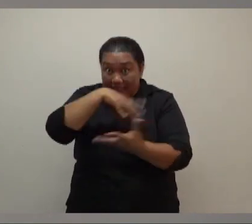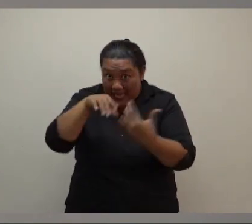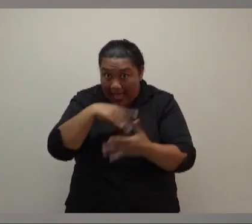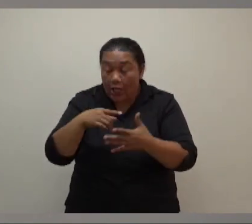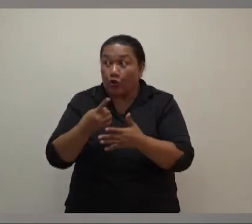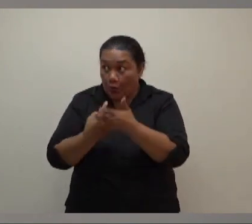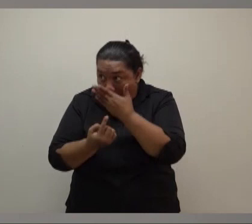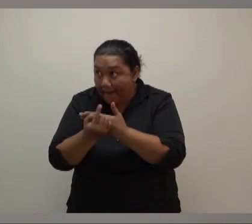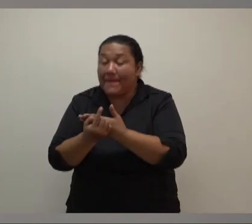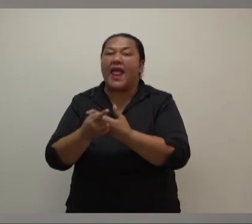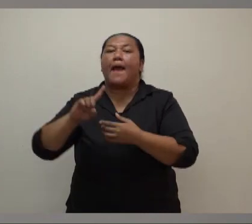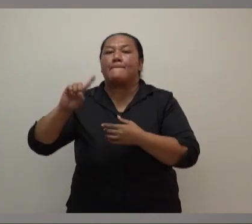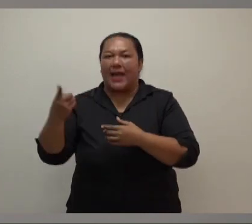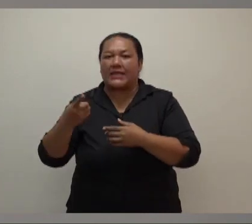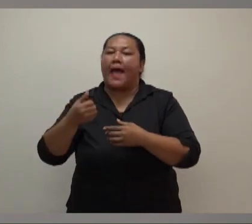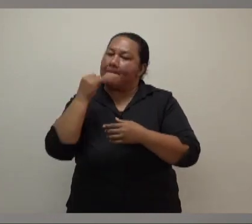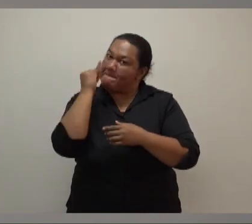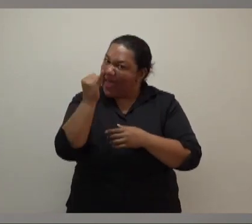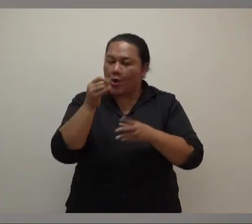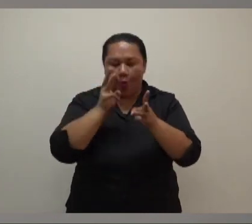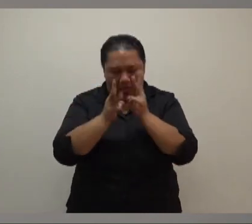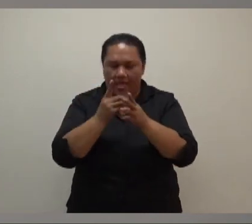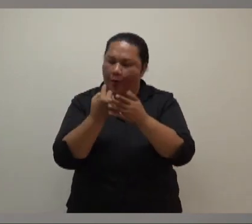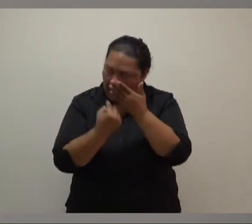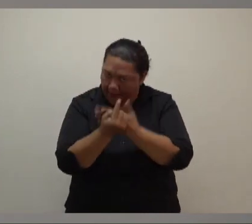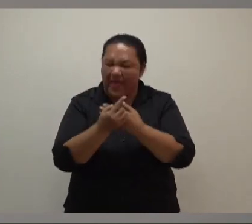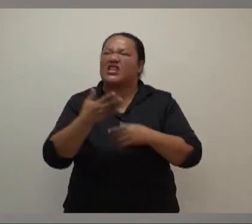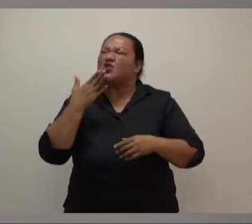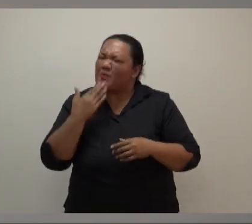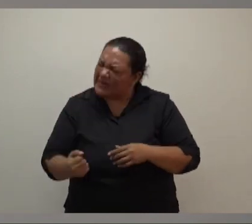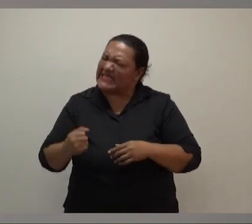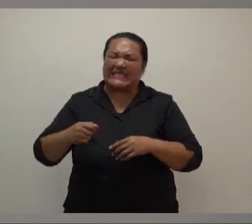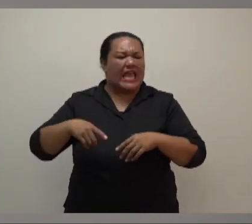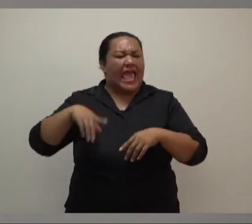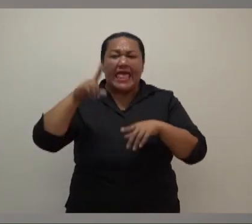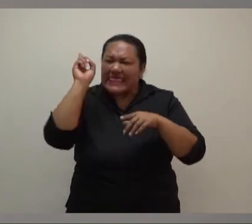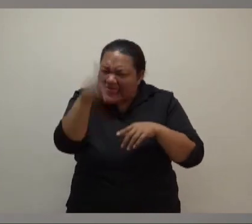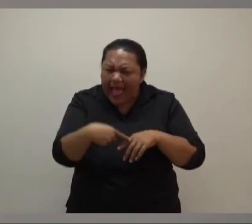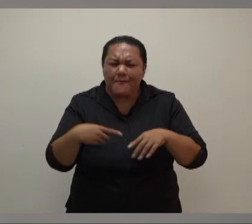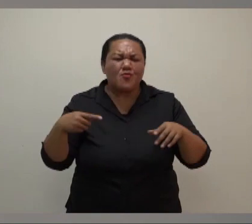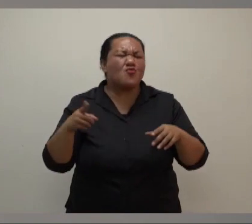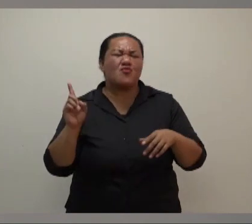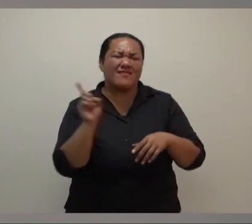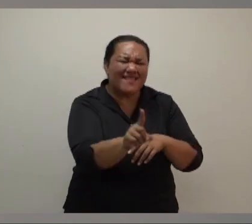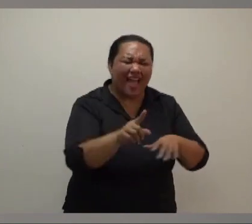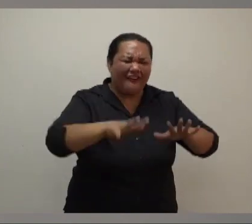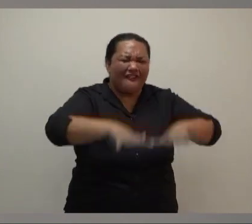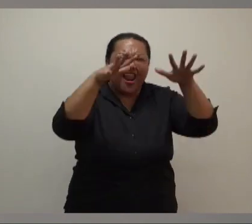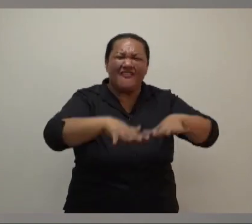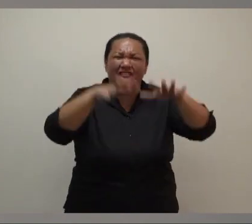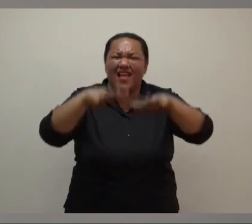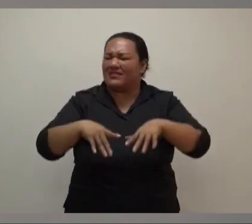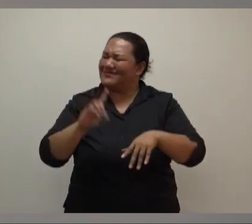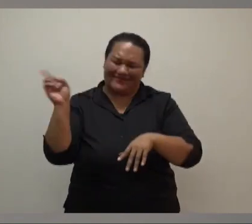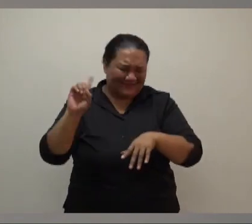ourselves of what's necessary to stay safe. Stay out of the floodwaters, don't let children swim in them, and never risk crossing them.